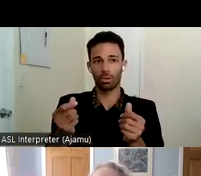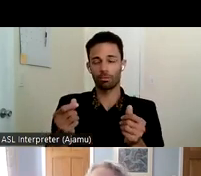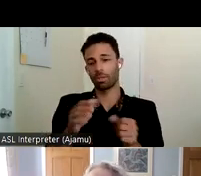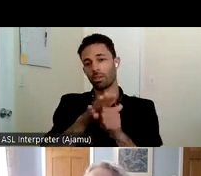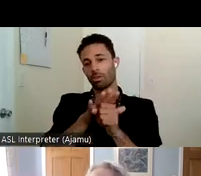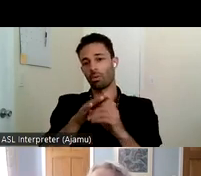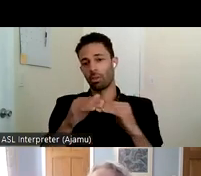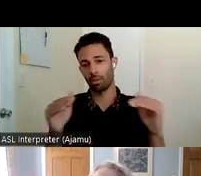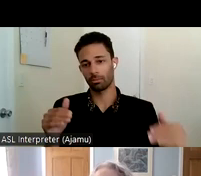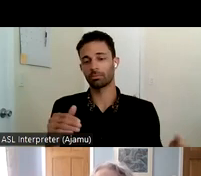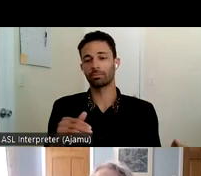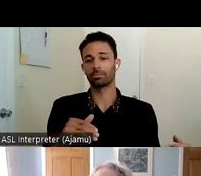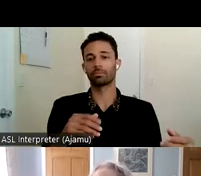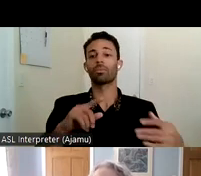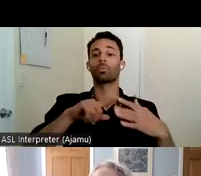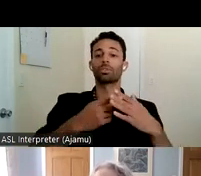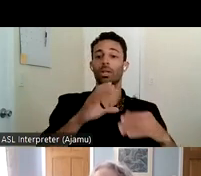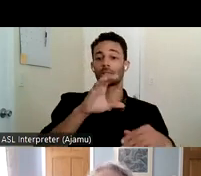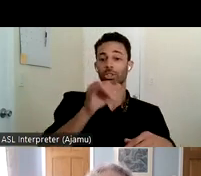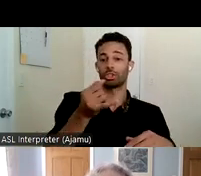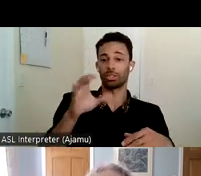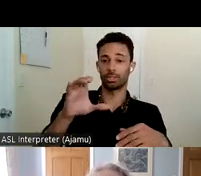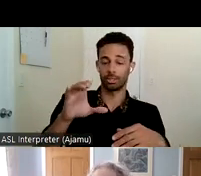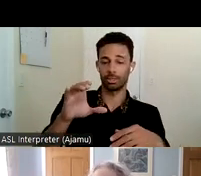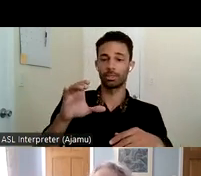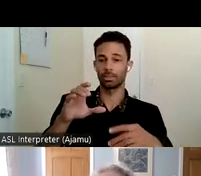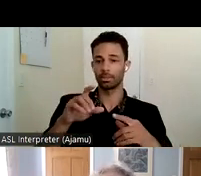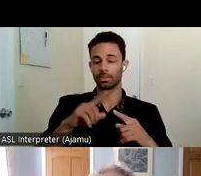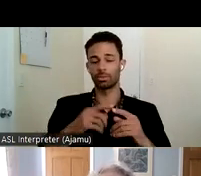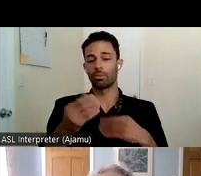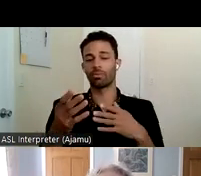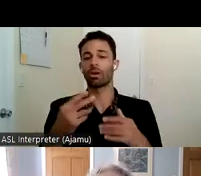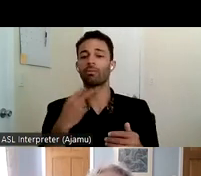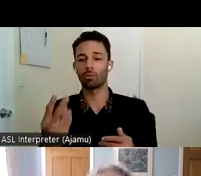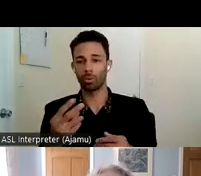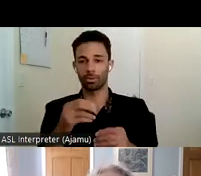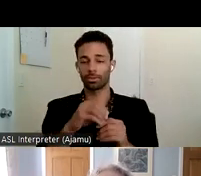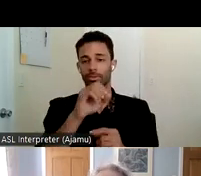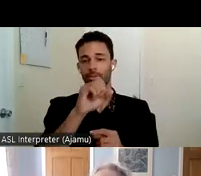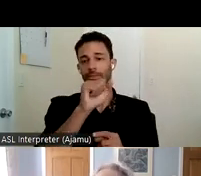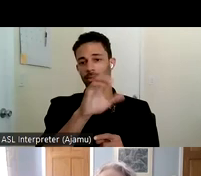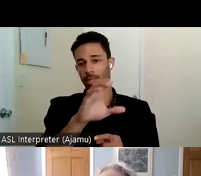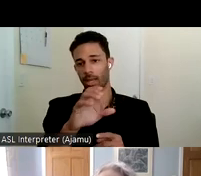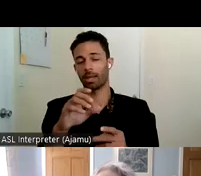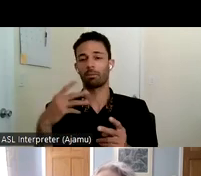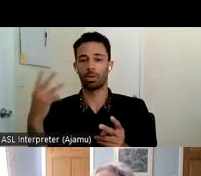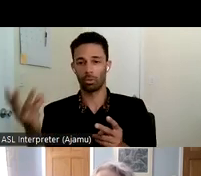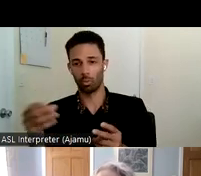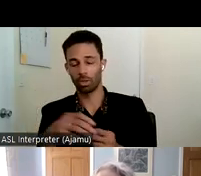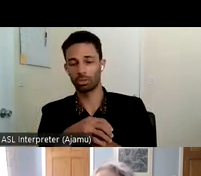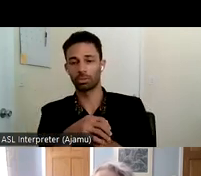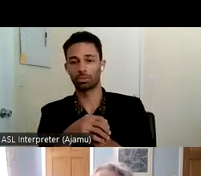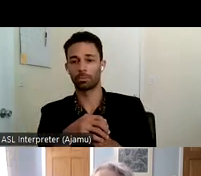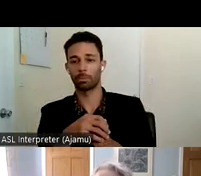CEJC to provide a voice to policy makers in Sacramento and in Washington so what were some of those